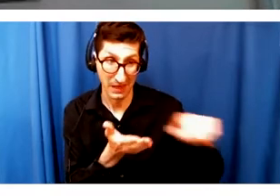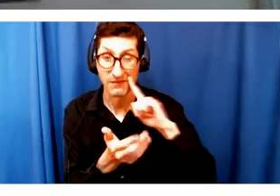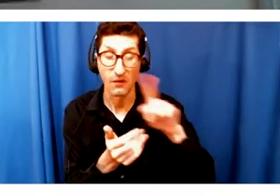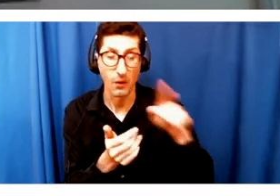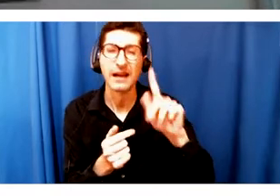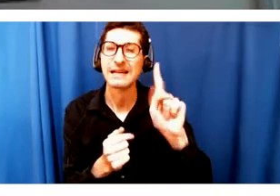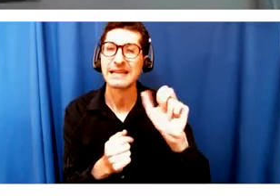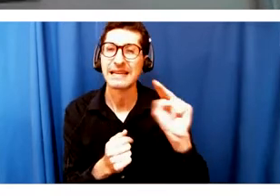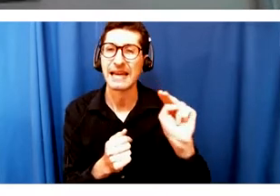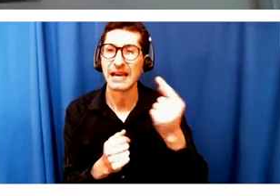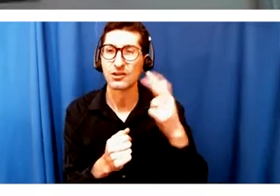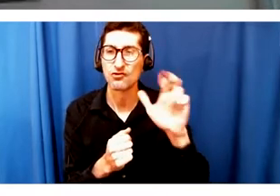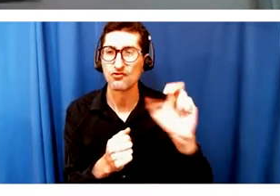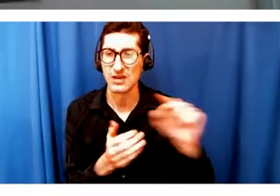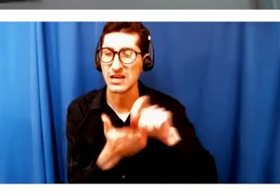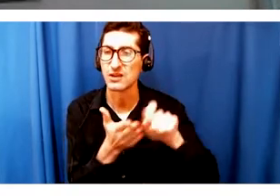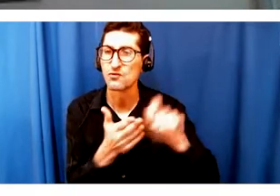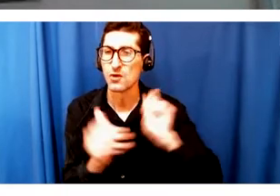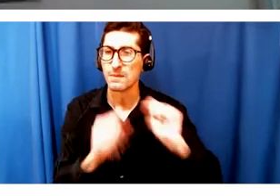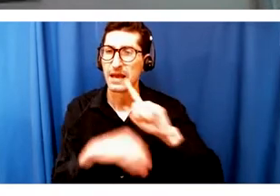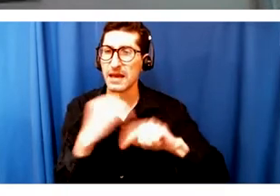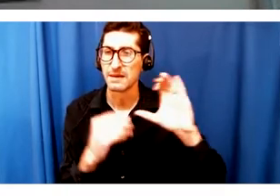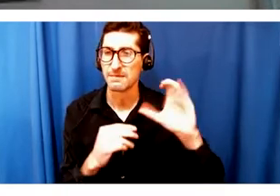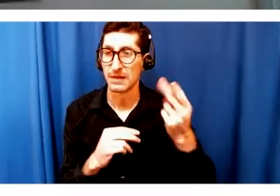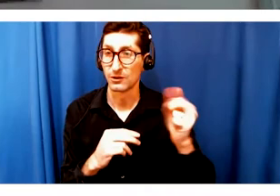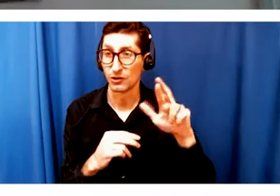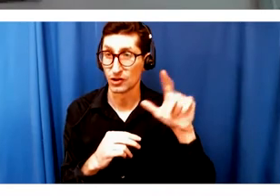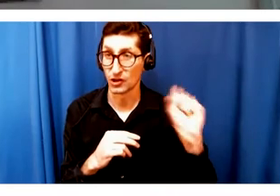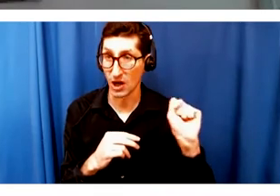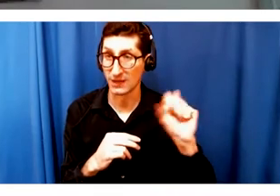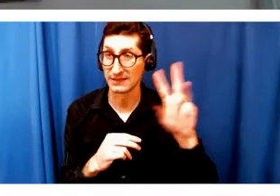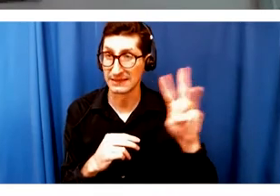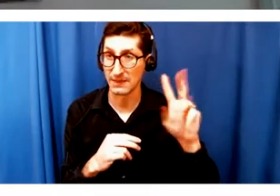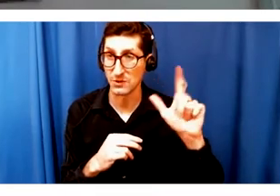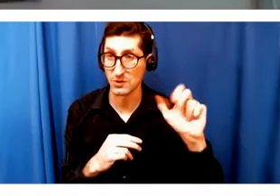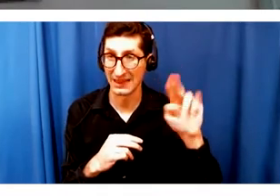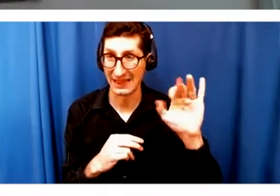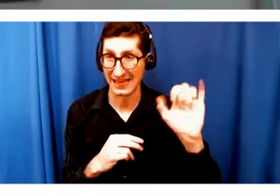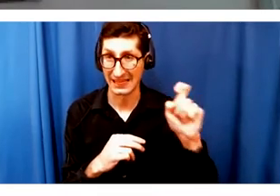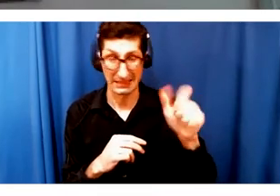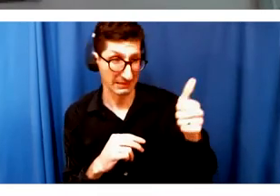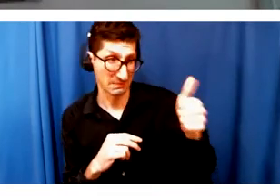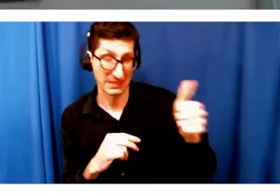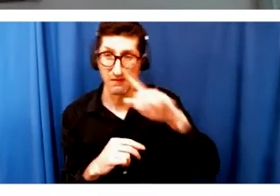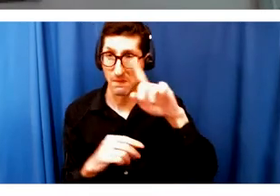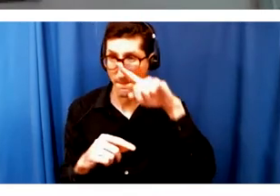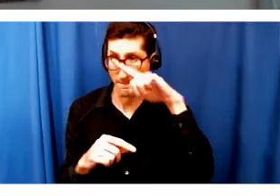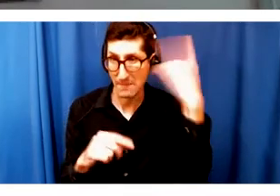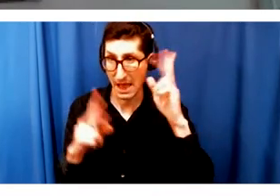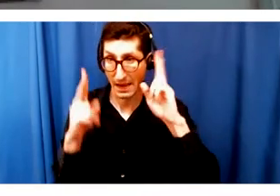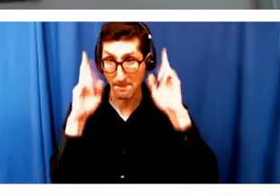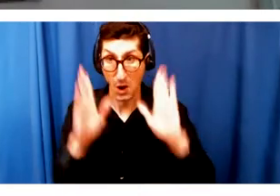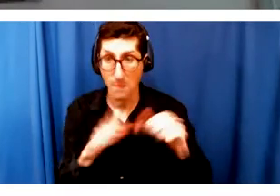Charles W. Lennox, who was a black barber who was born in Watertown. He also enlisted